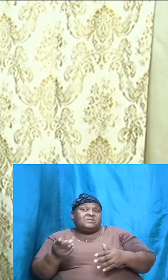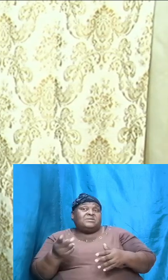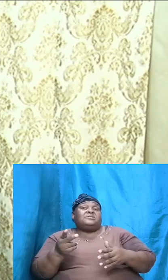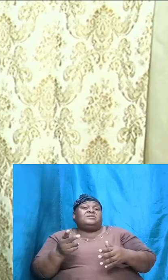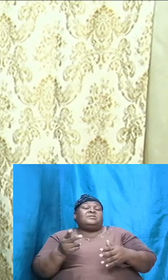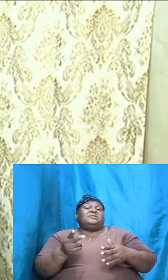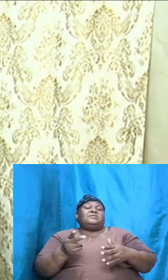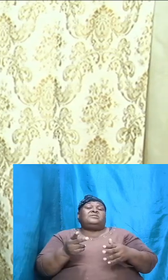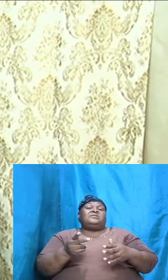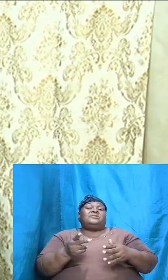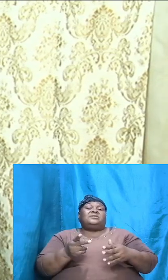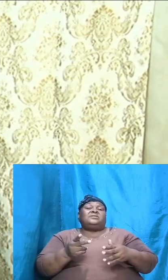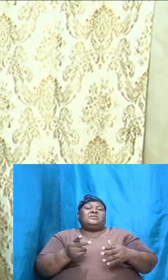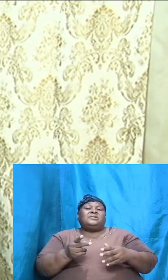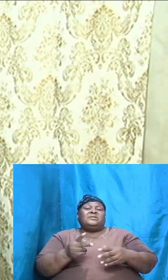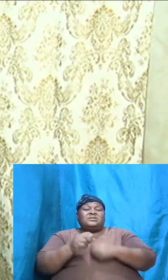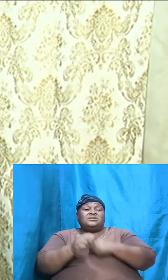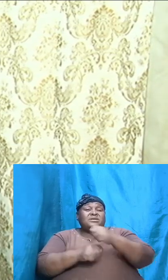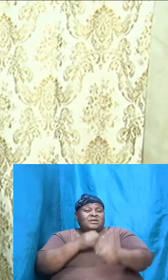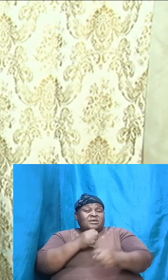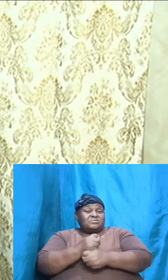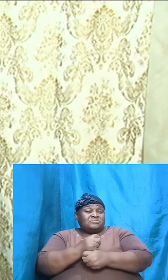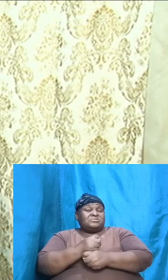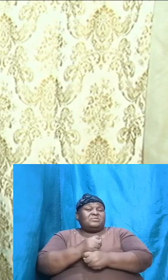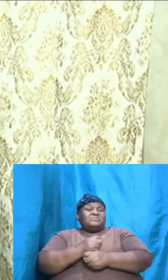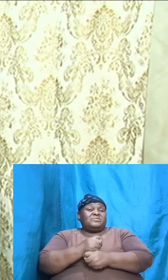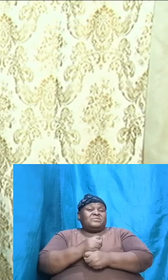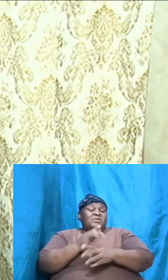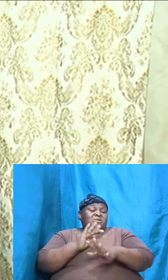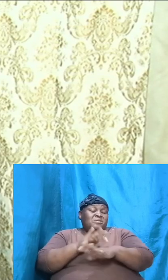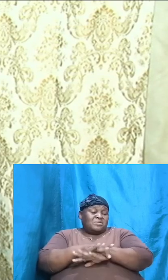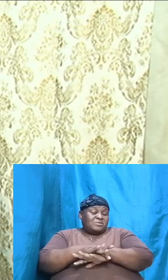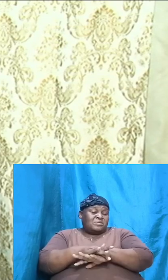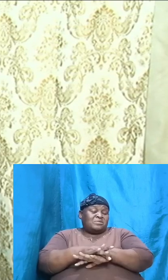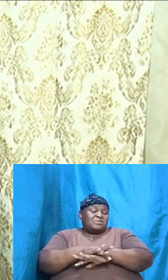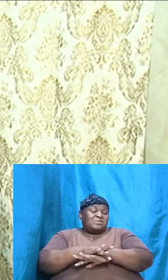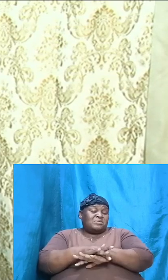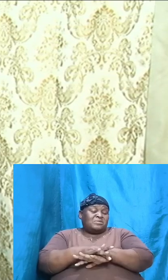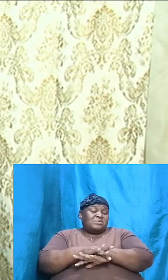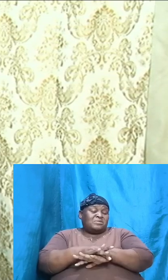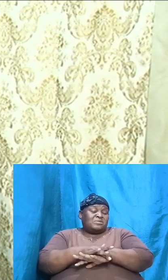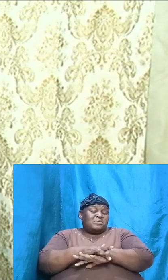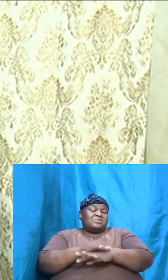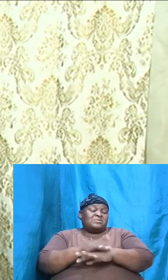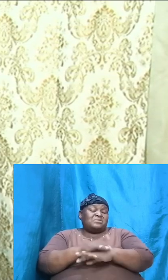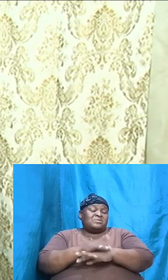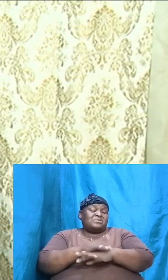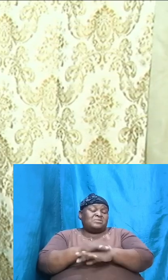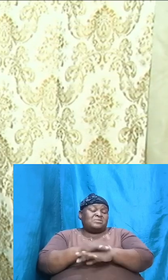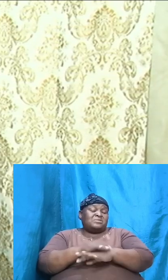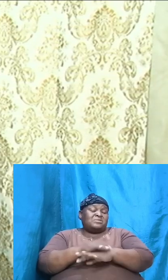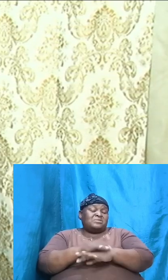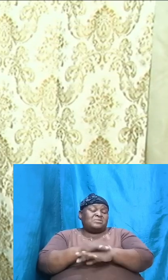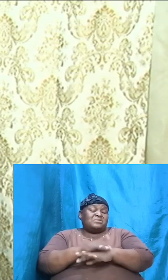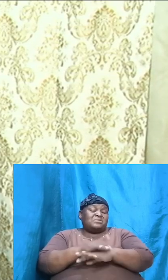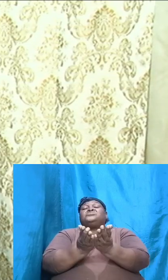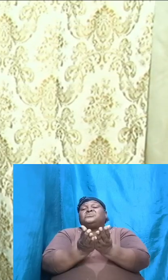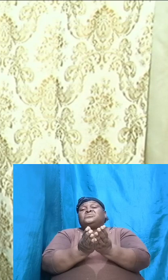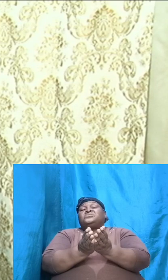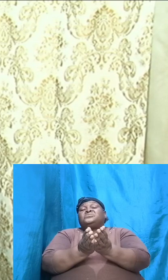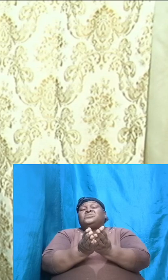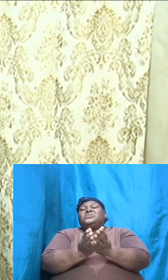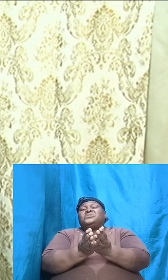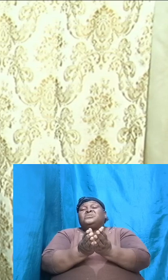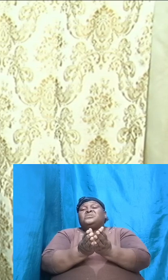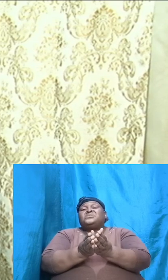of it as early as the book of Genesis itself, signaling that Almighty